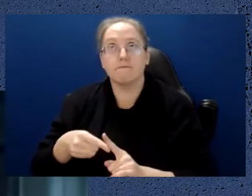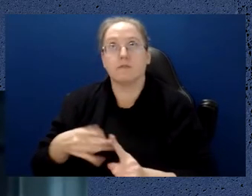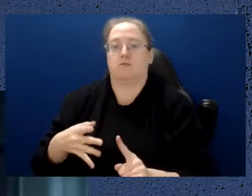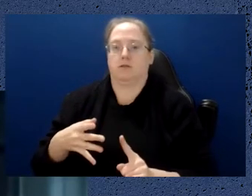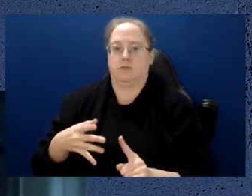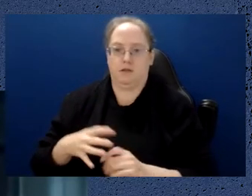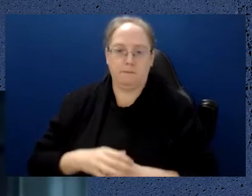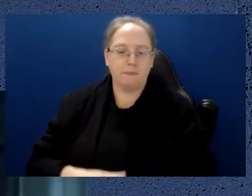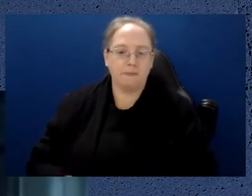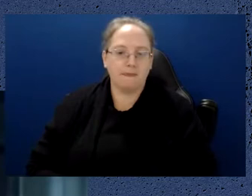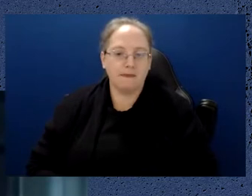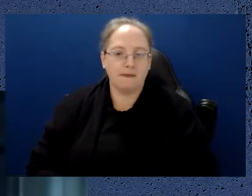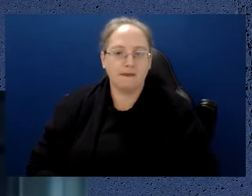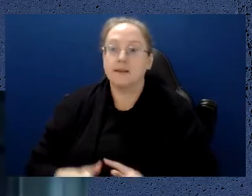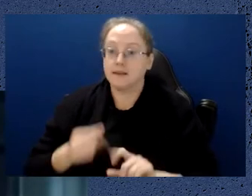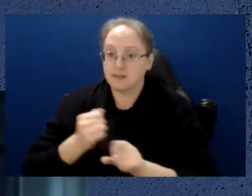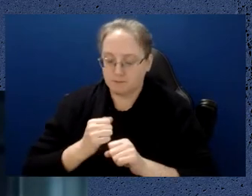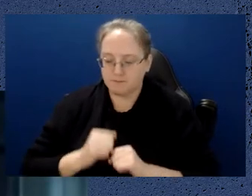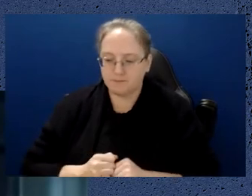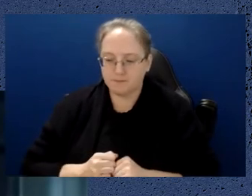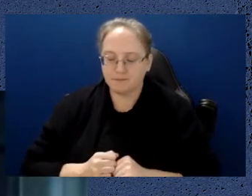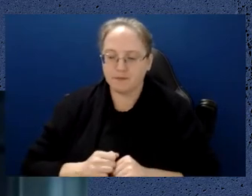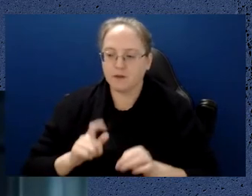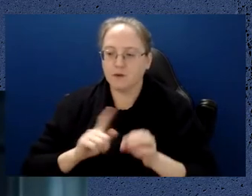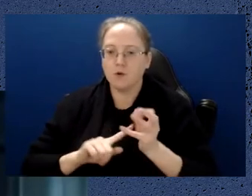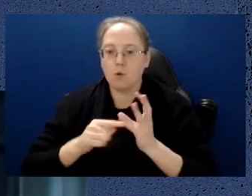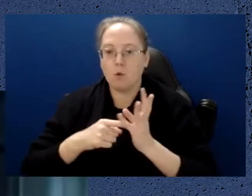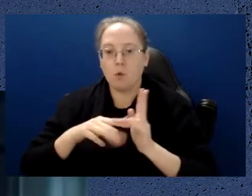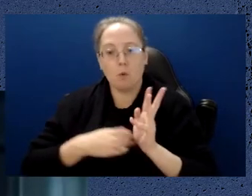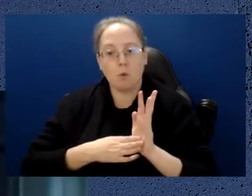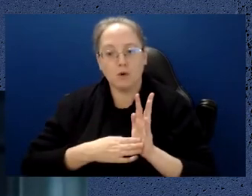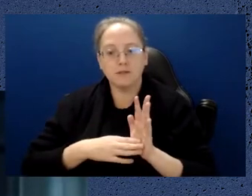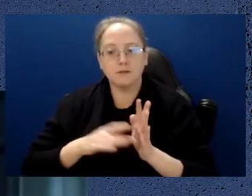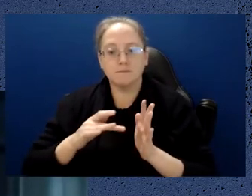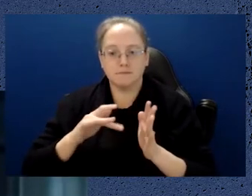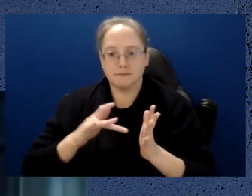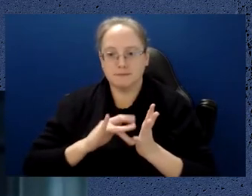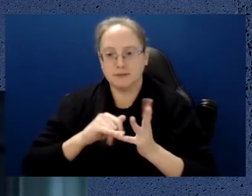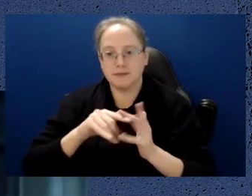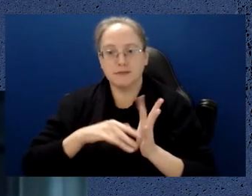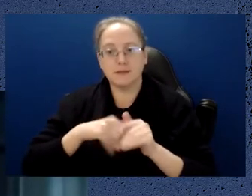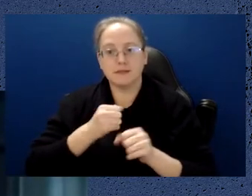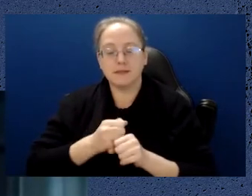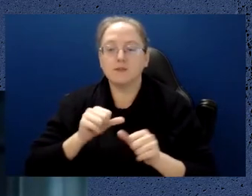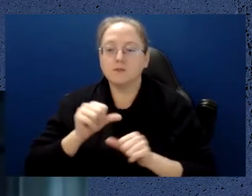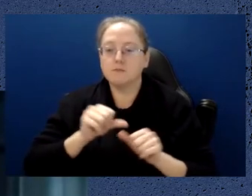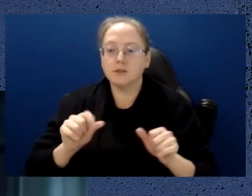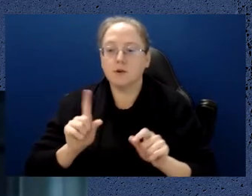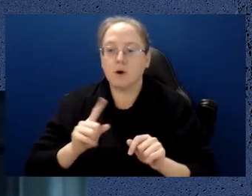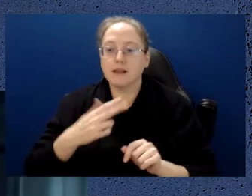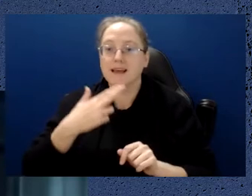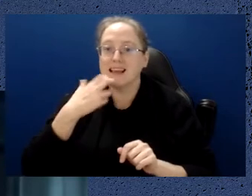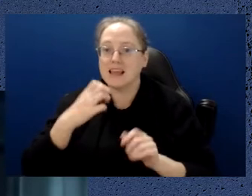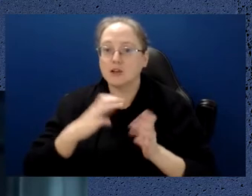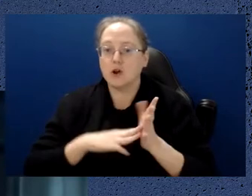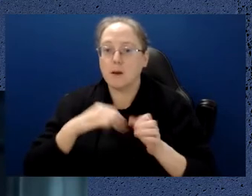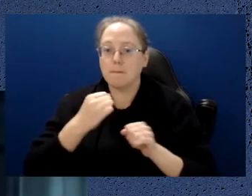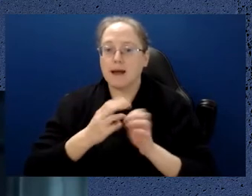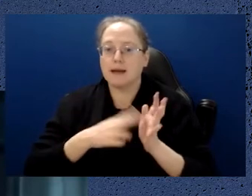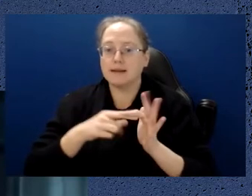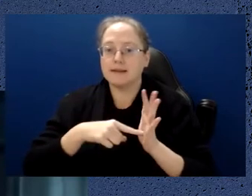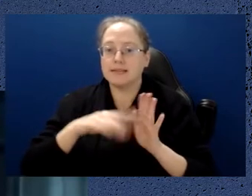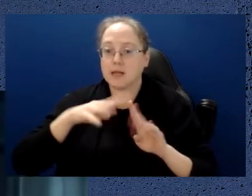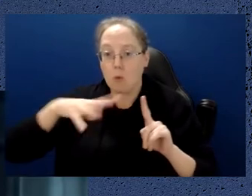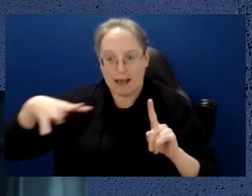In theory, it would be possible to use quantum sensing to measure electromagnetic waves, which means that you could have a very